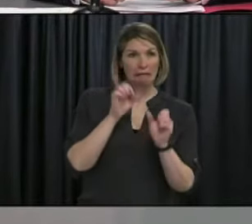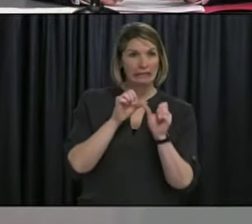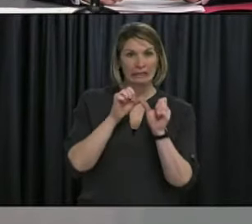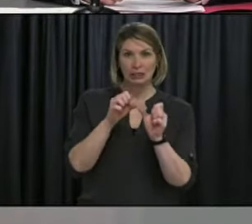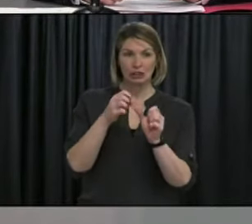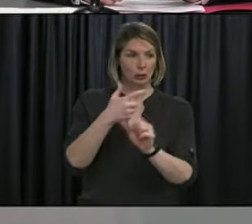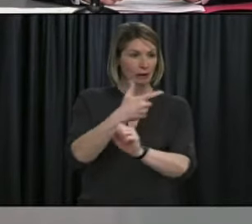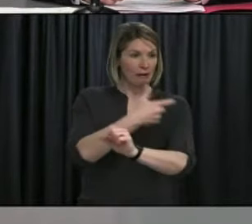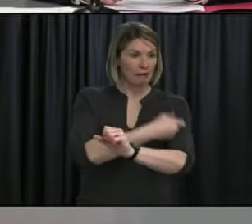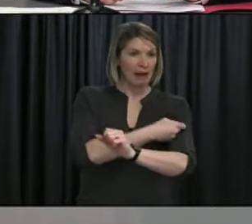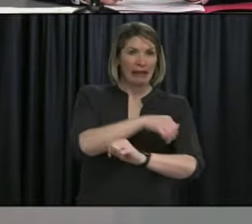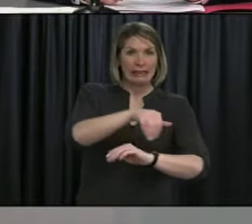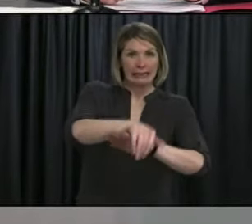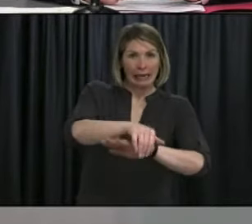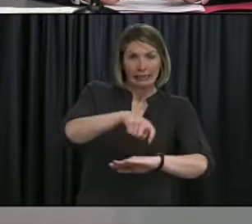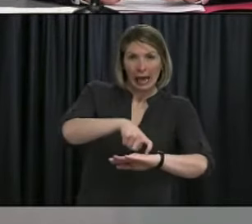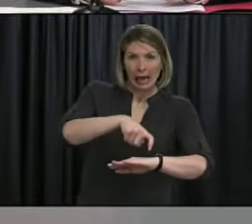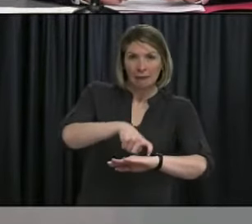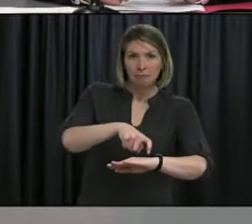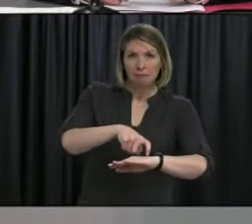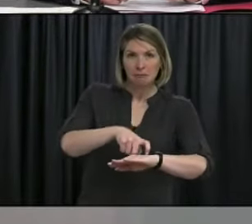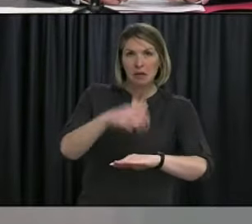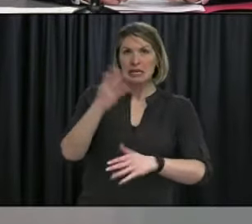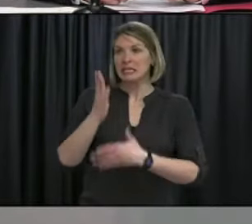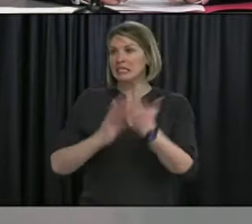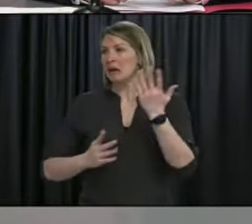just confirmed that we're not utilizing the time available.